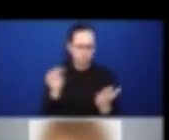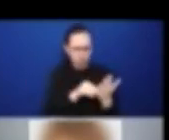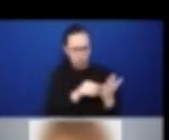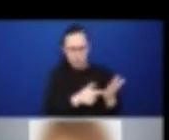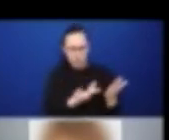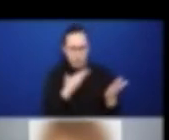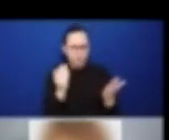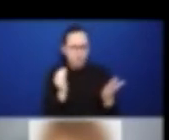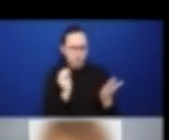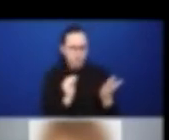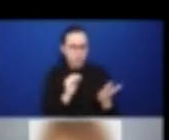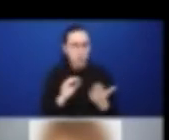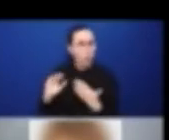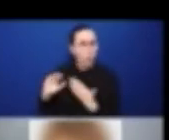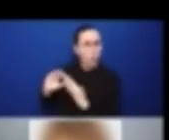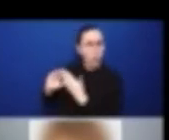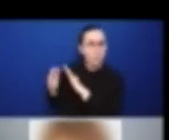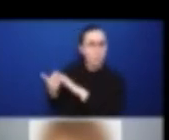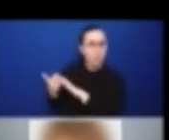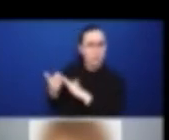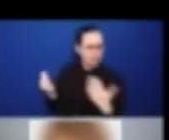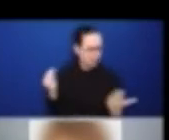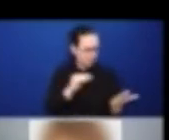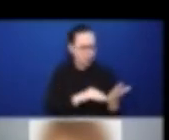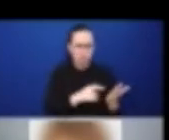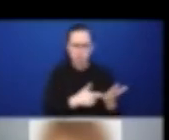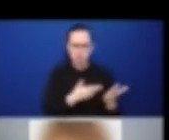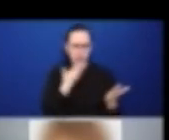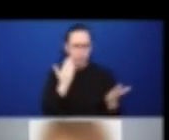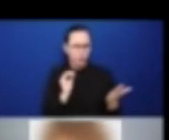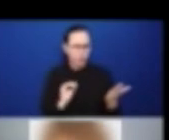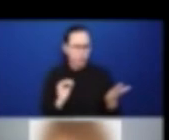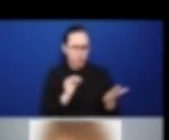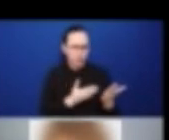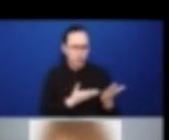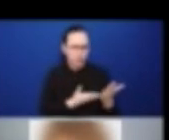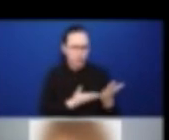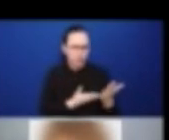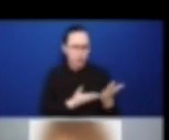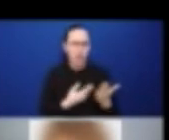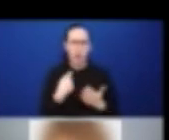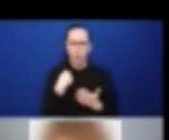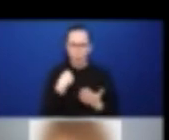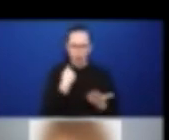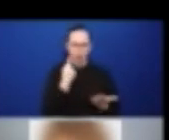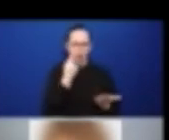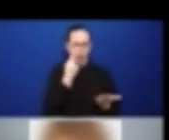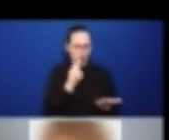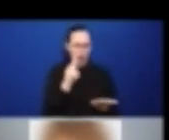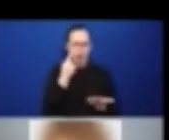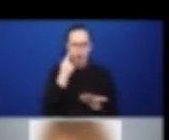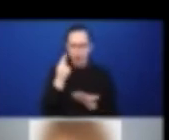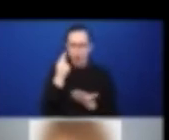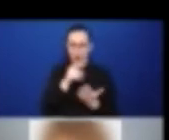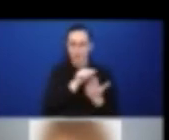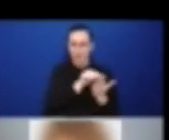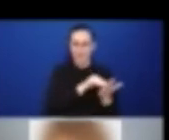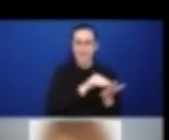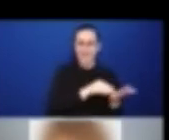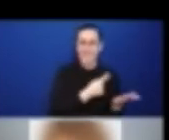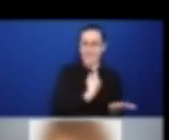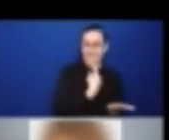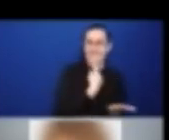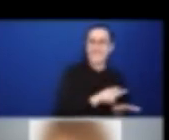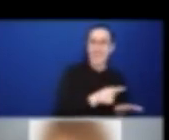allows for is to identify what's being said, and then it leads then hopefully to further analysis to determine